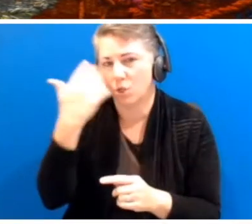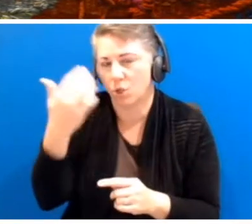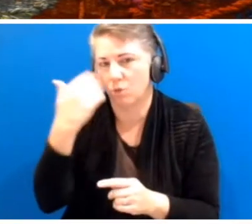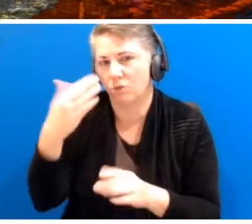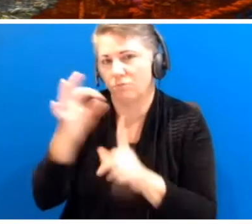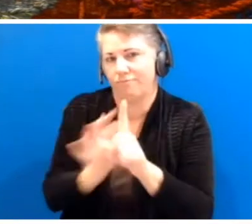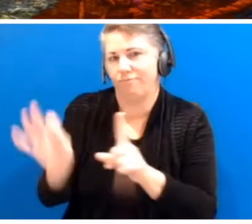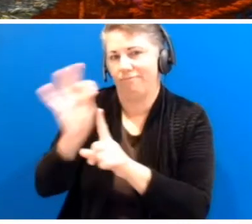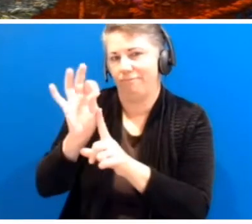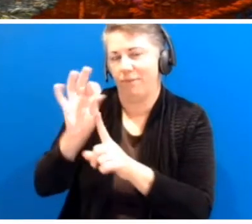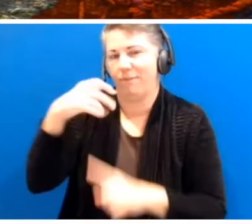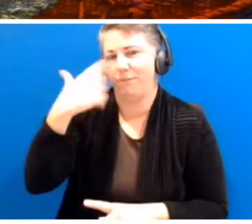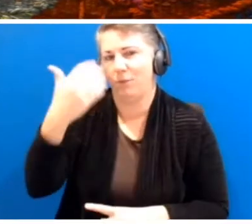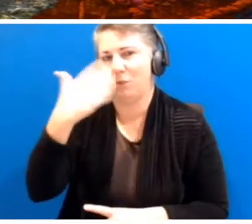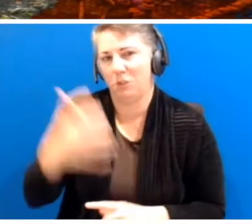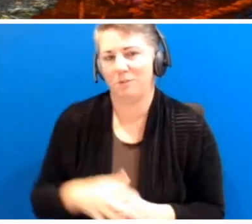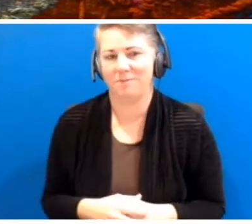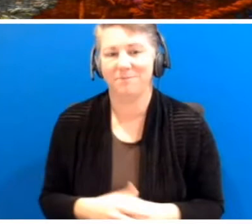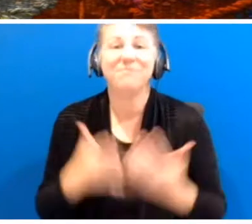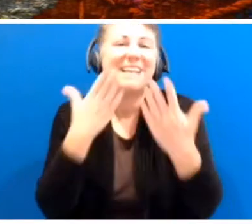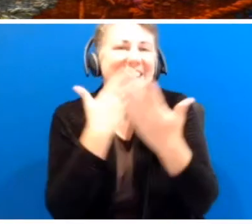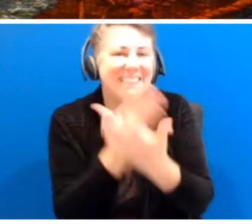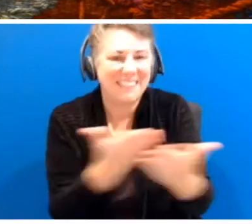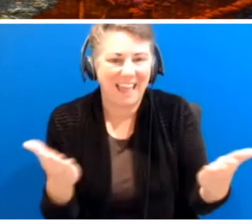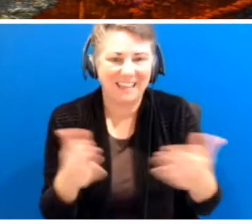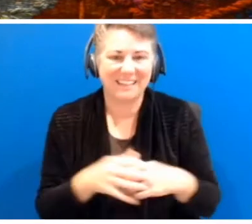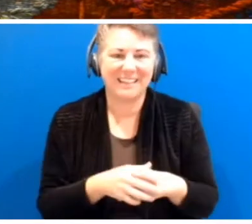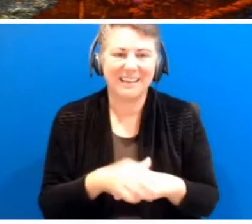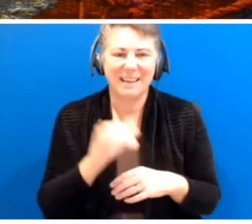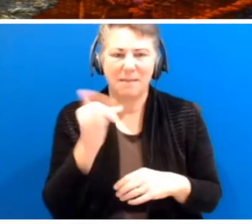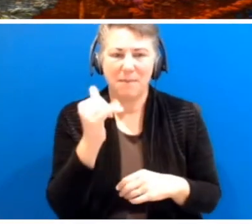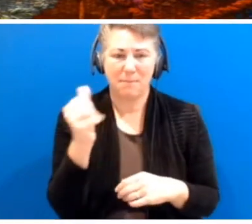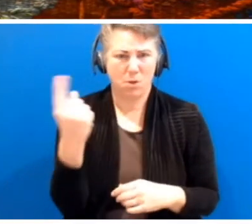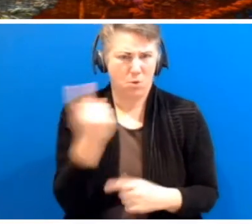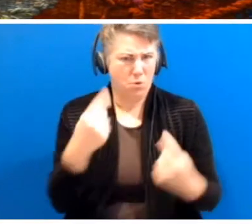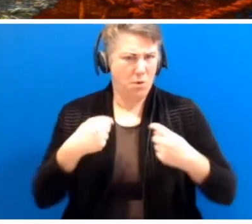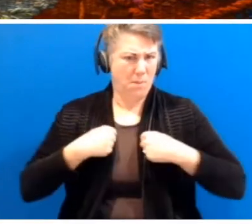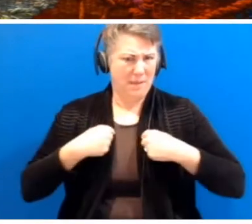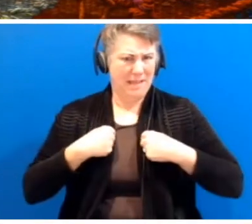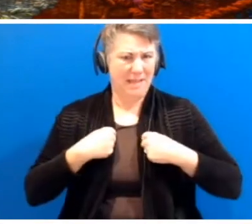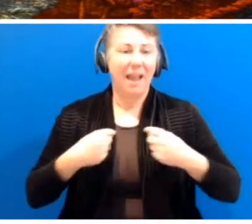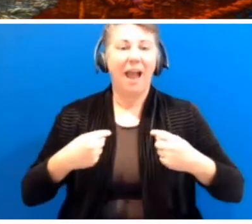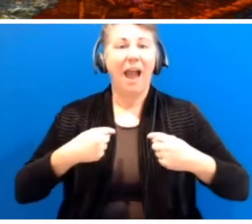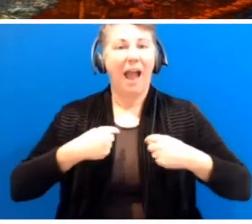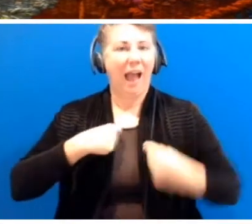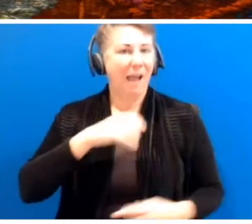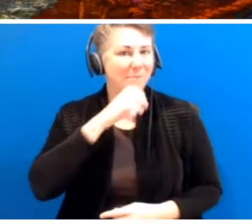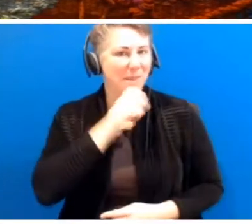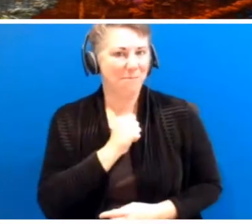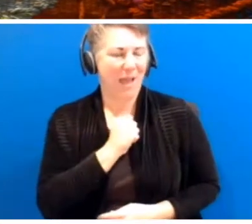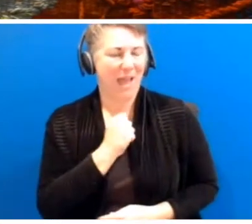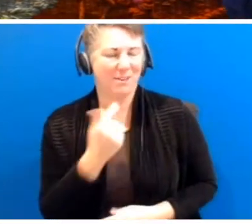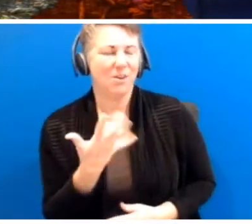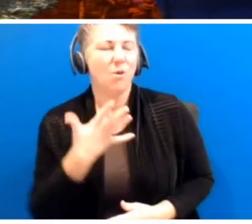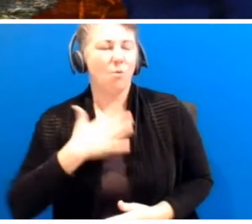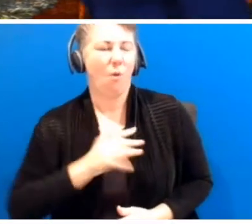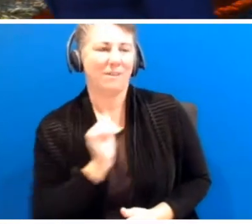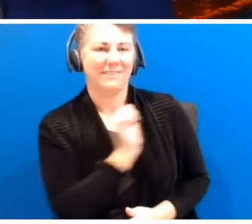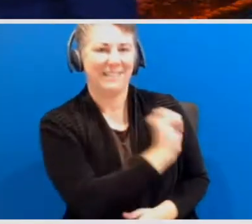much. Unlike Matt, you might well be asking who is Daniel Mookie. I'm the guy who wants his job. Thank you very much. APPLAUSE